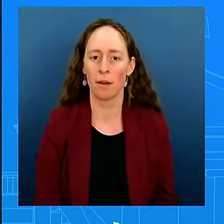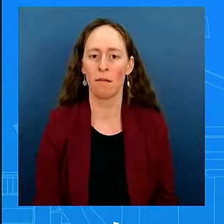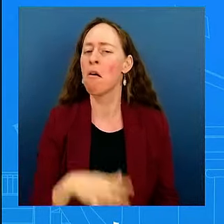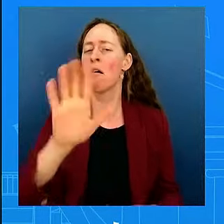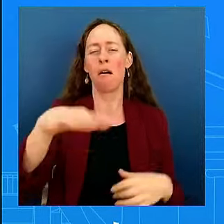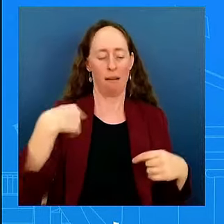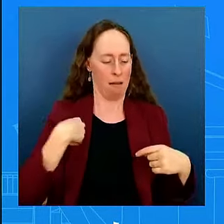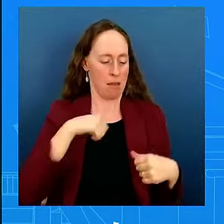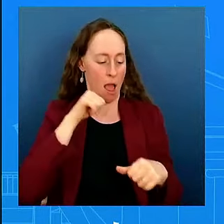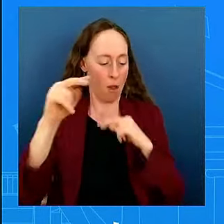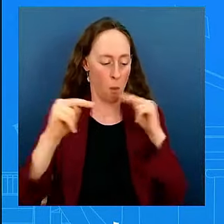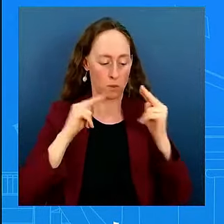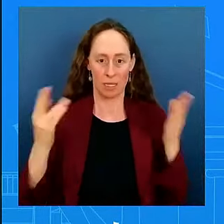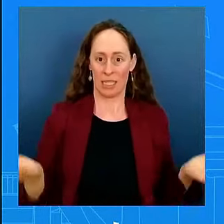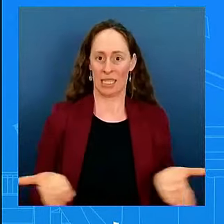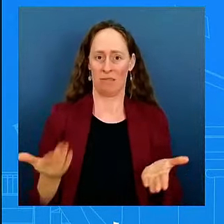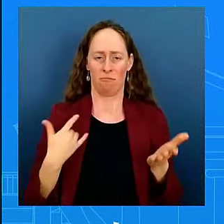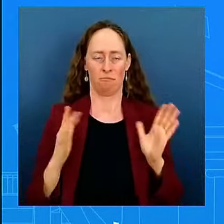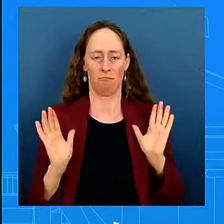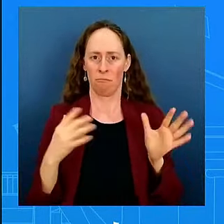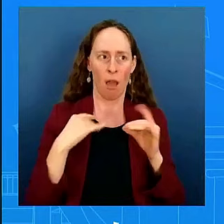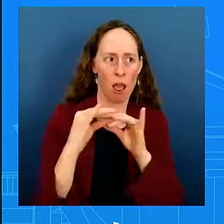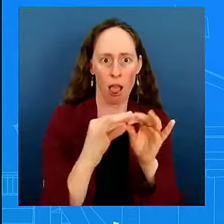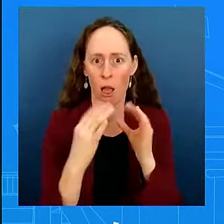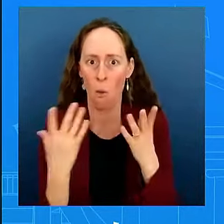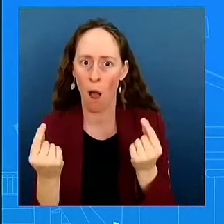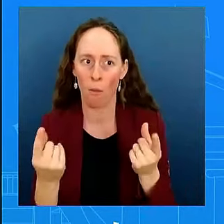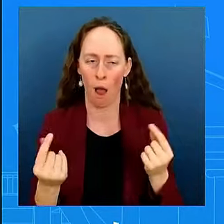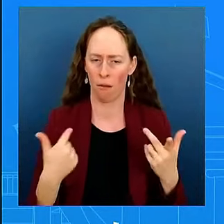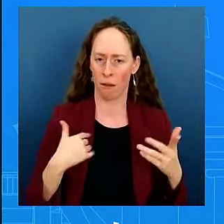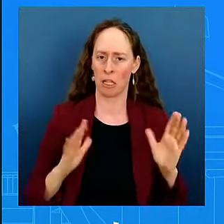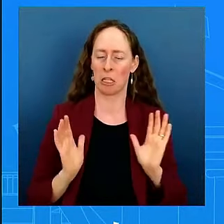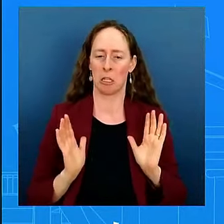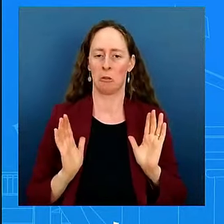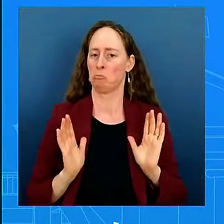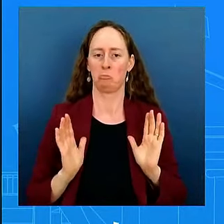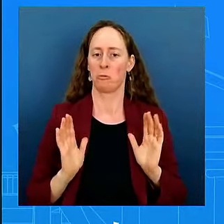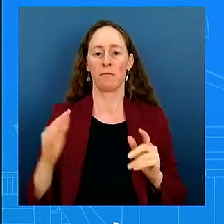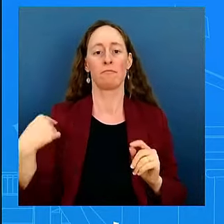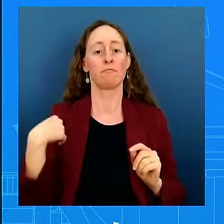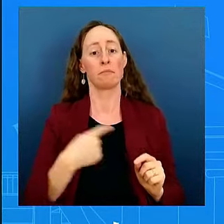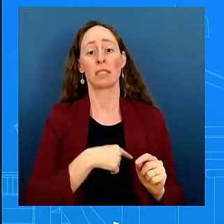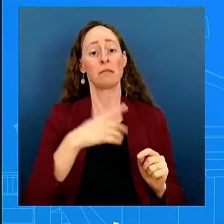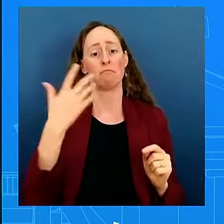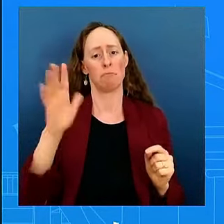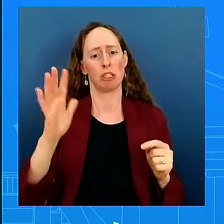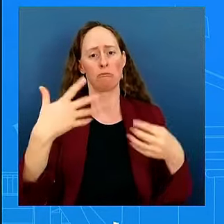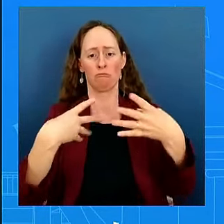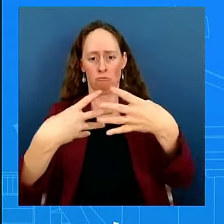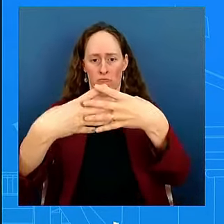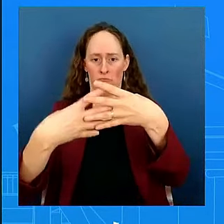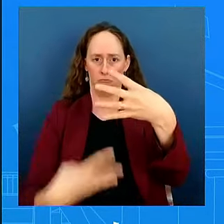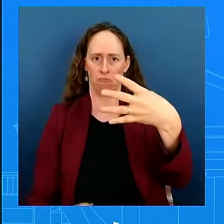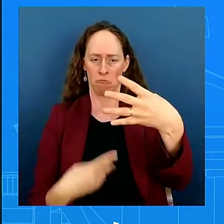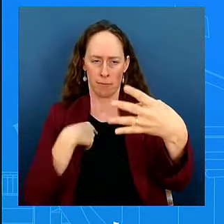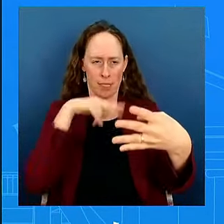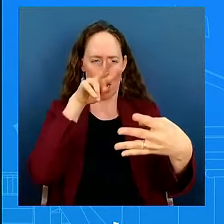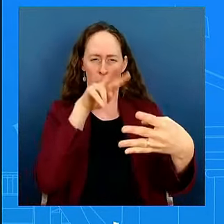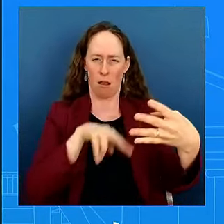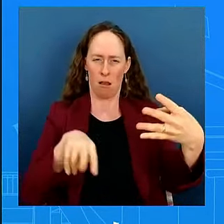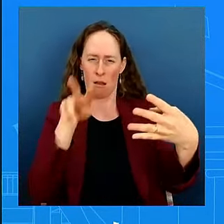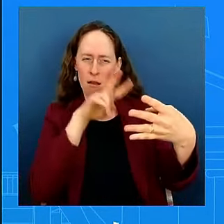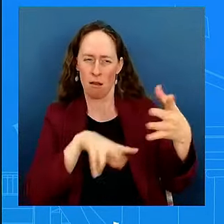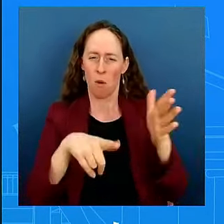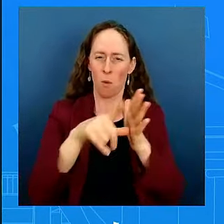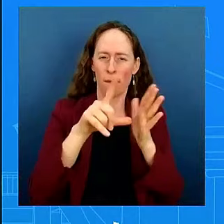here. We are looking at all options, as we have said before, and we're going to continue to have those consultations with co